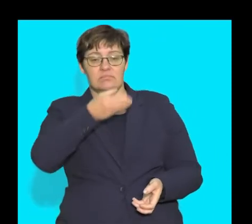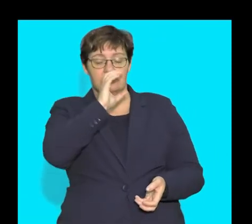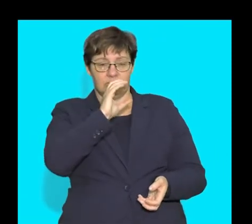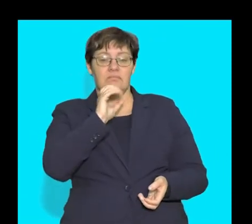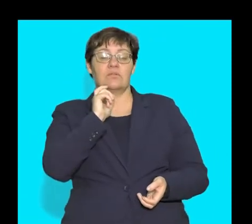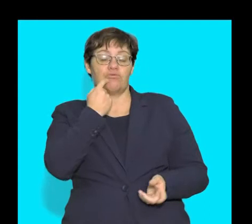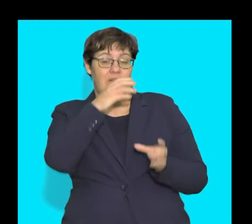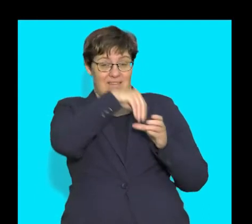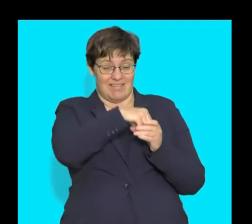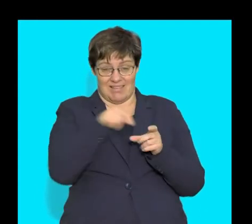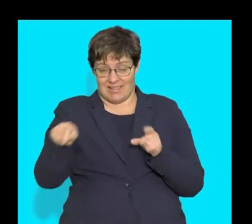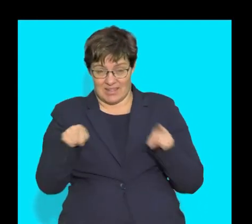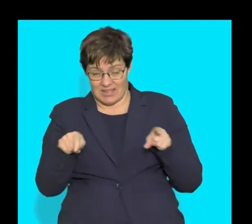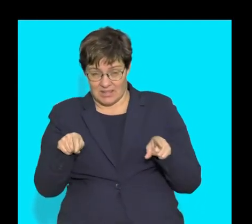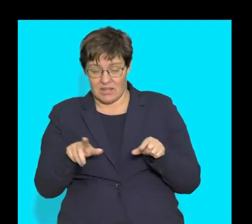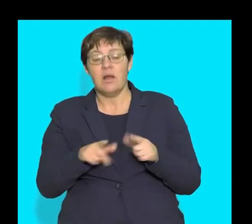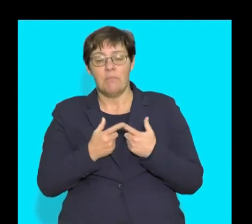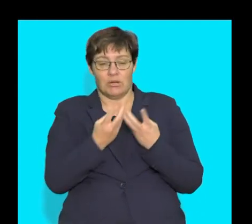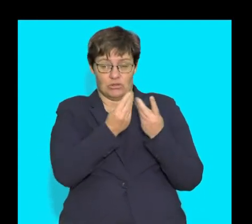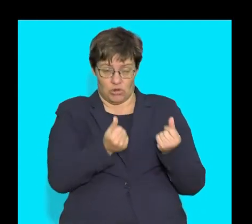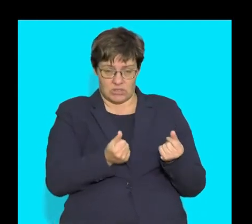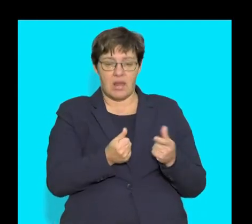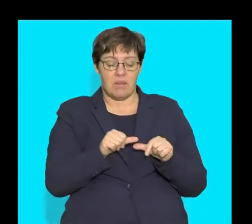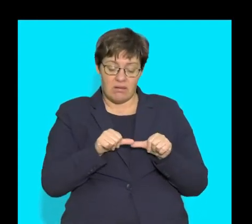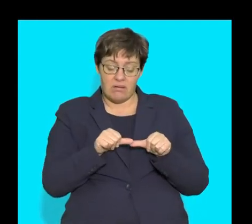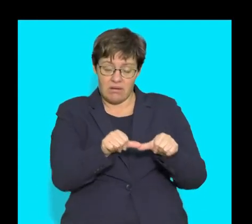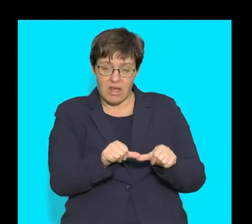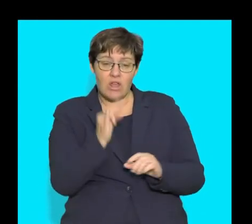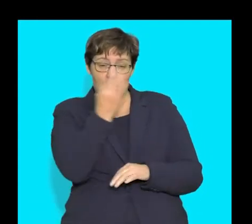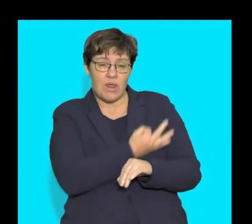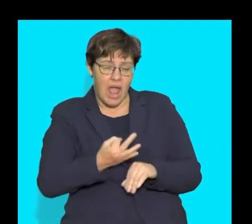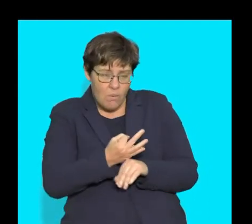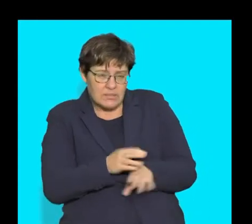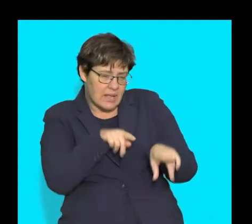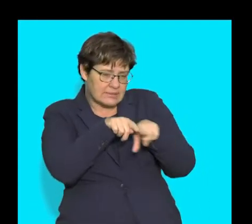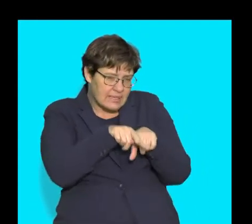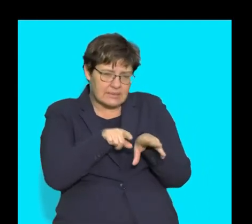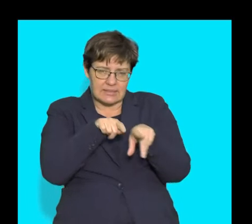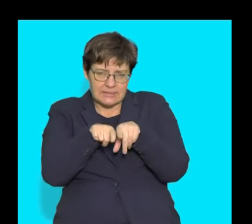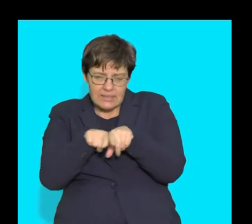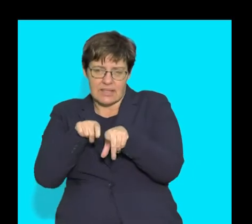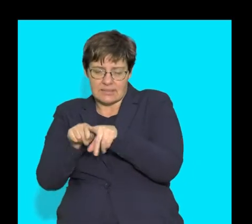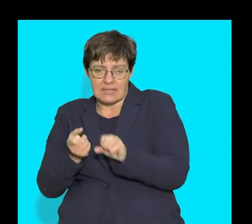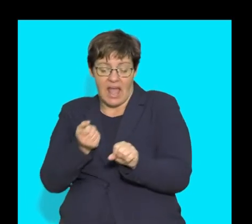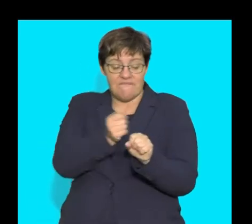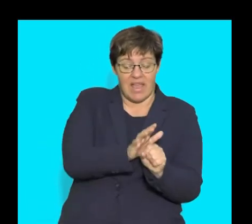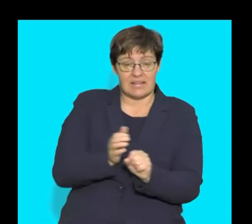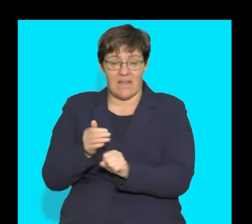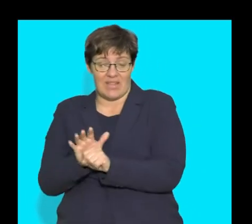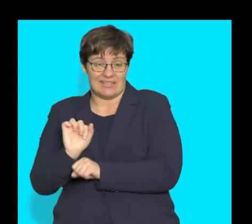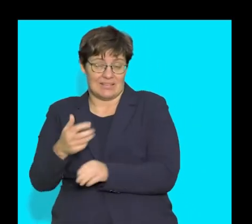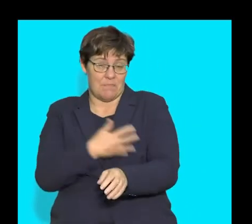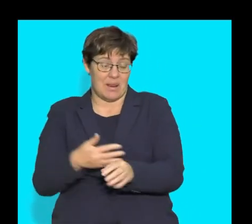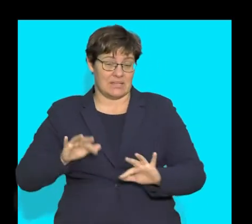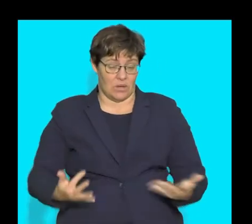And that then was monitored over the next three hours in terms of how that level would have been affected in their blood.